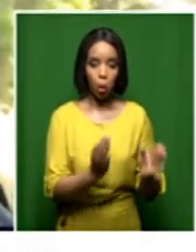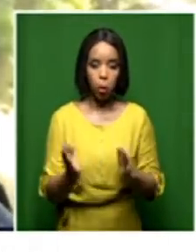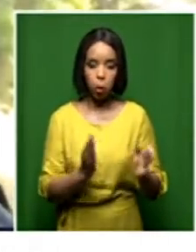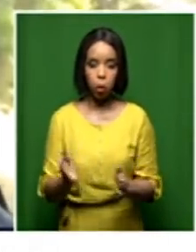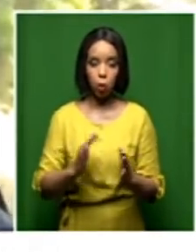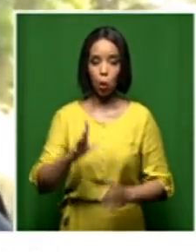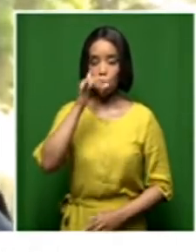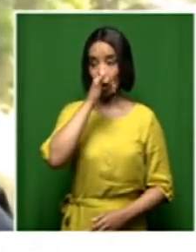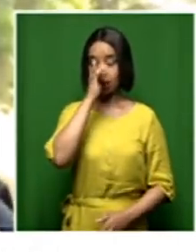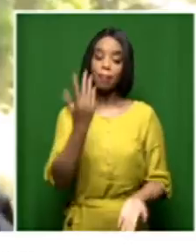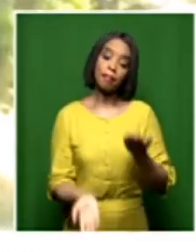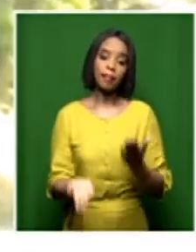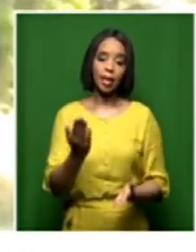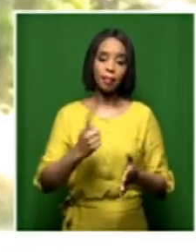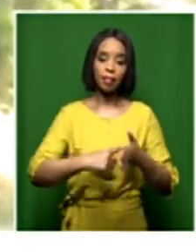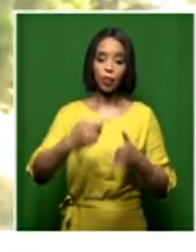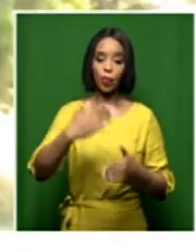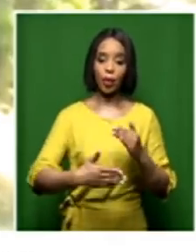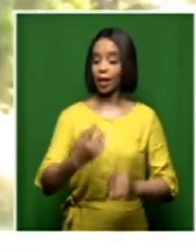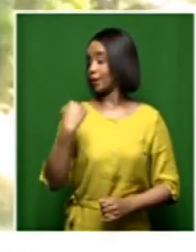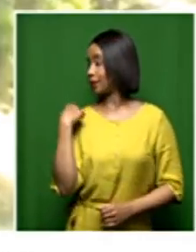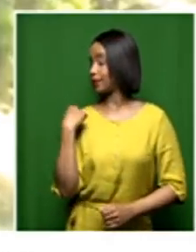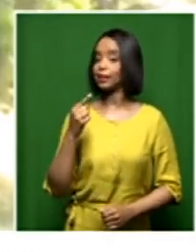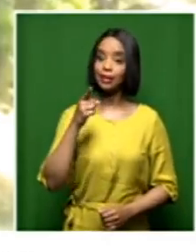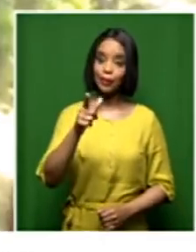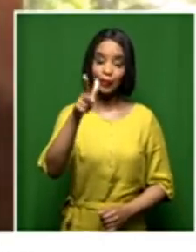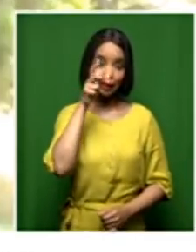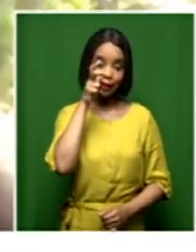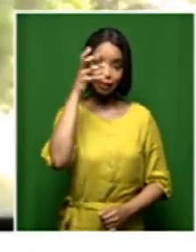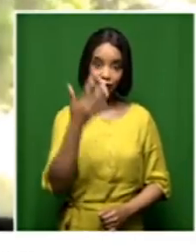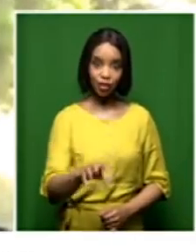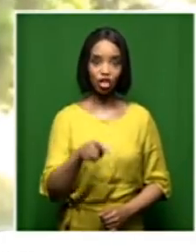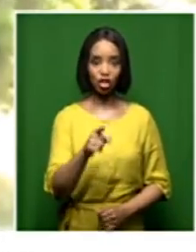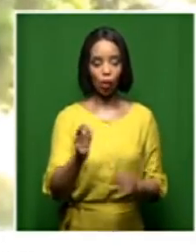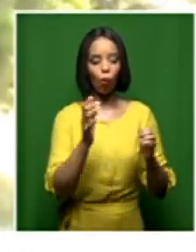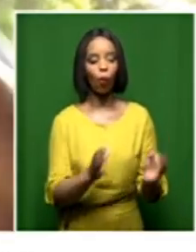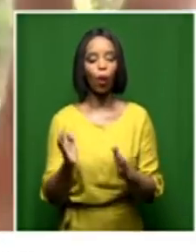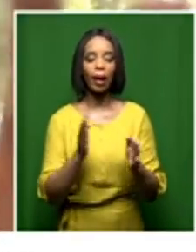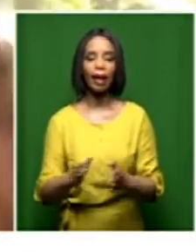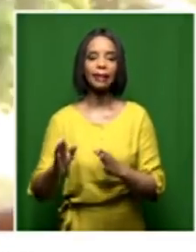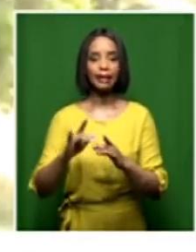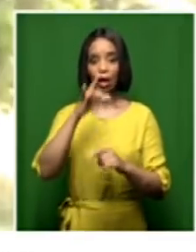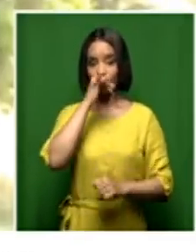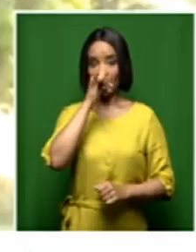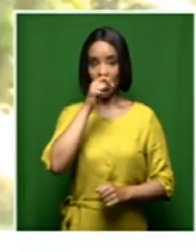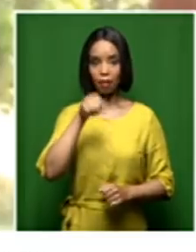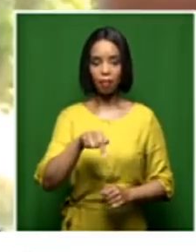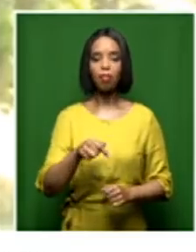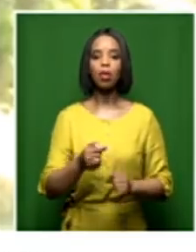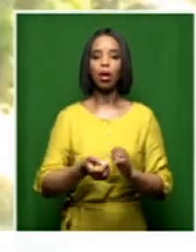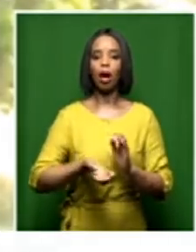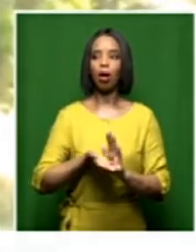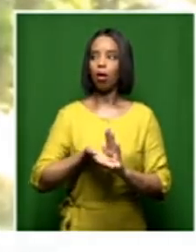article about during this COVID, organized crime is on the increase in the continent,